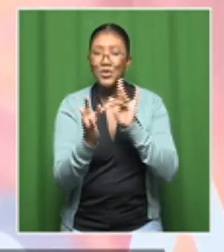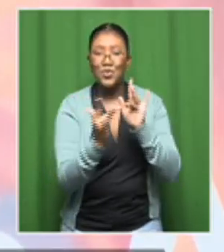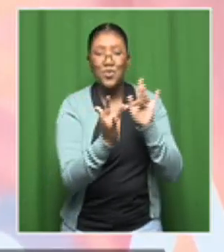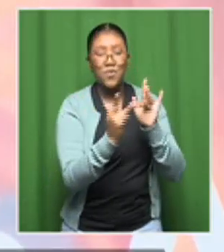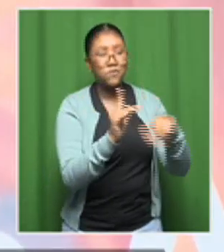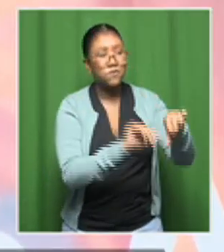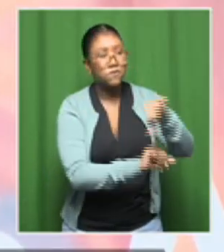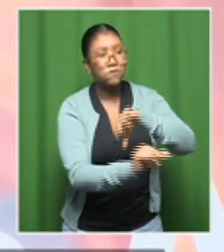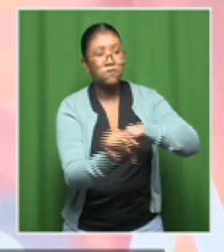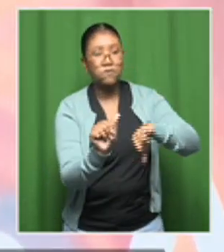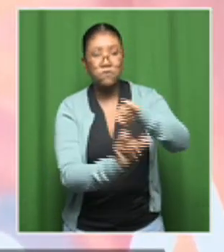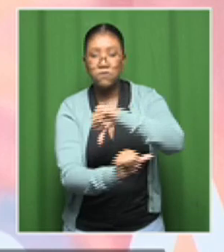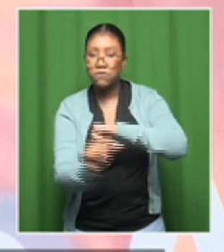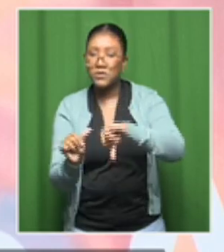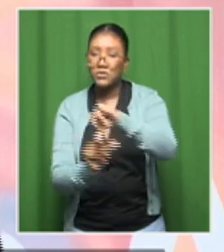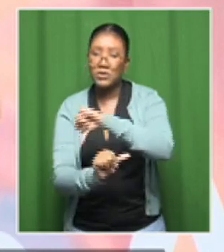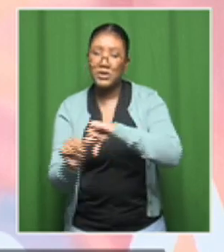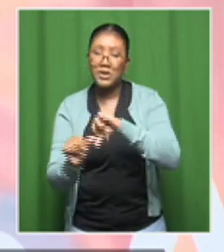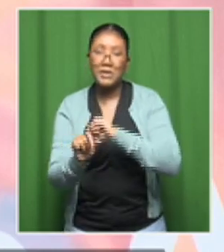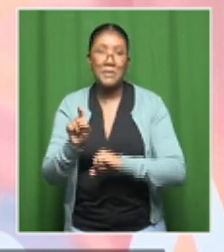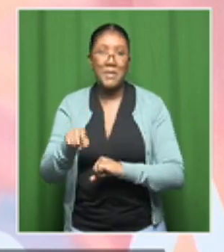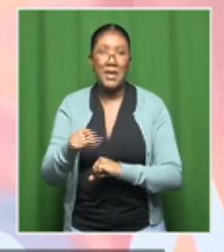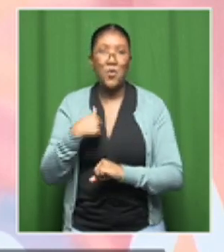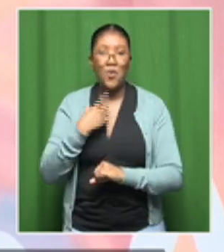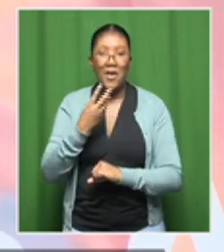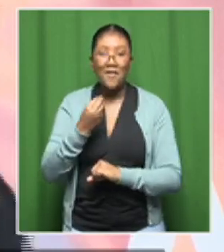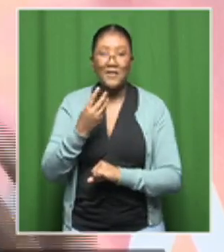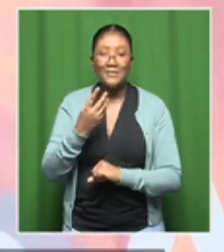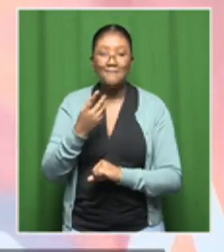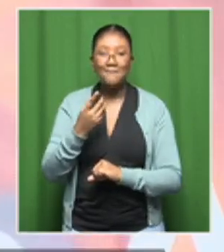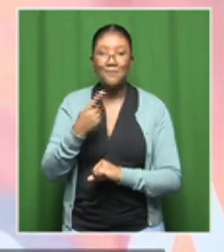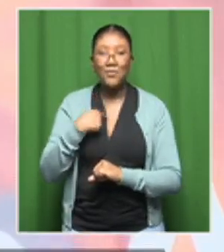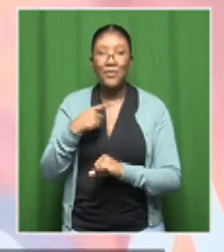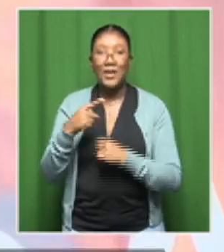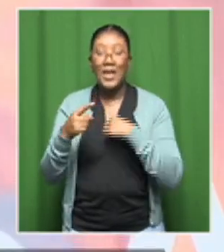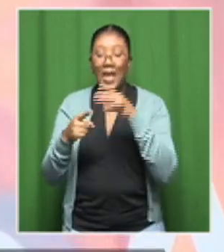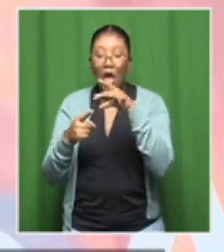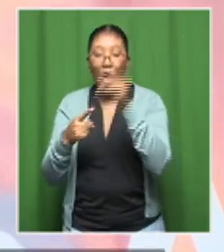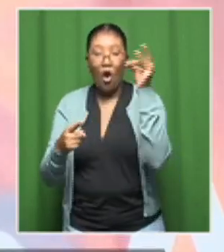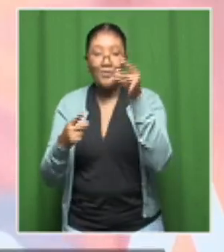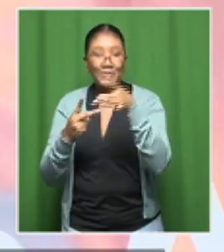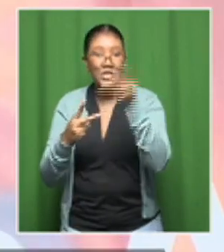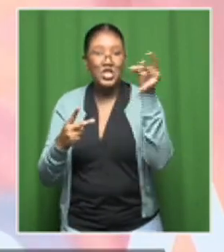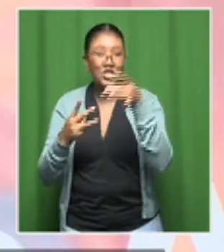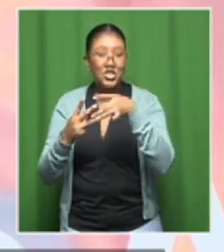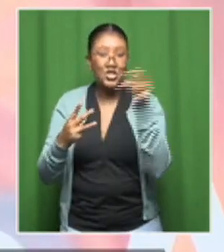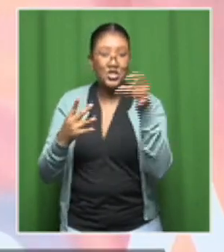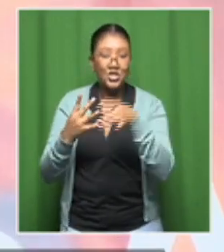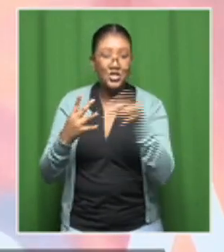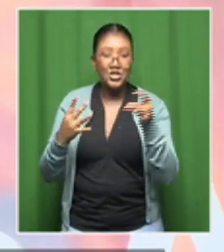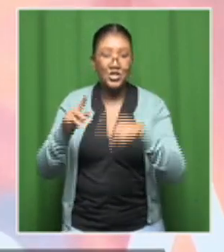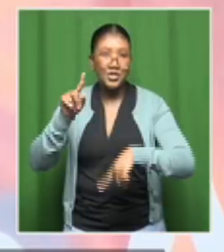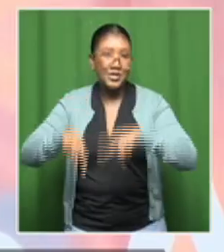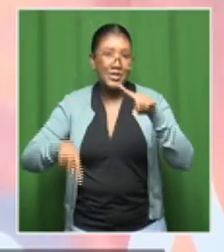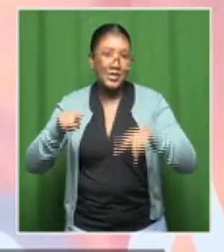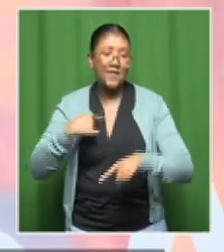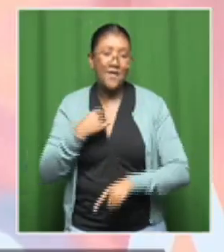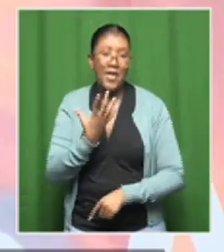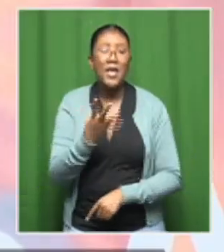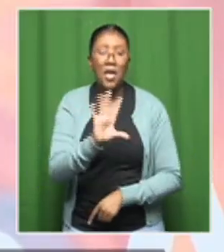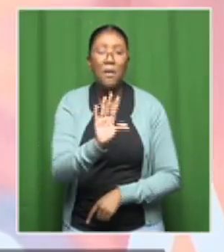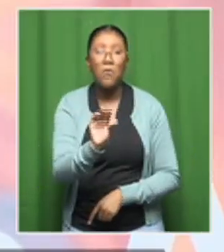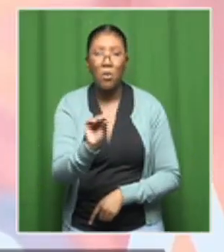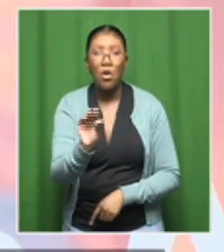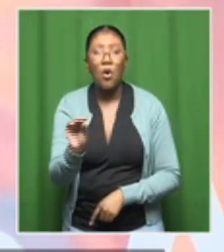there are options and opportunities that we have as a department where we try by